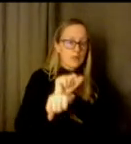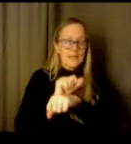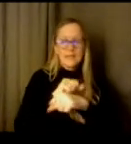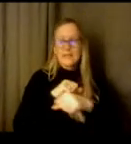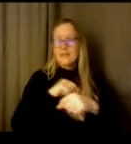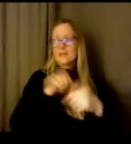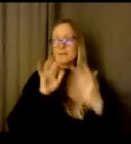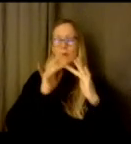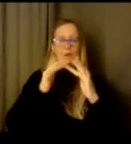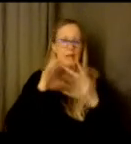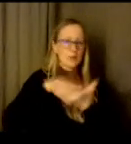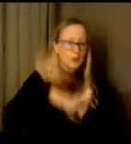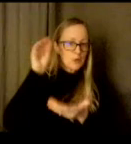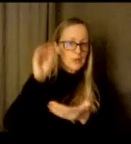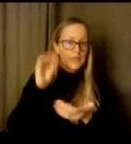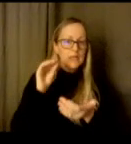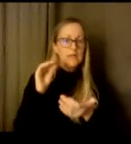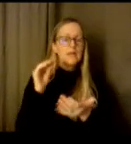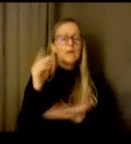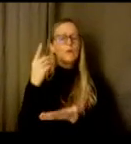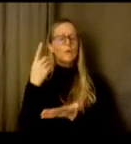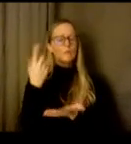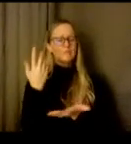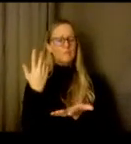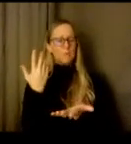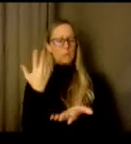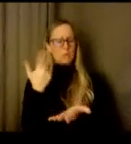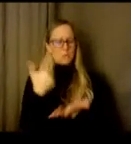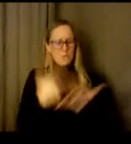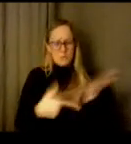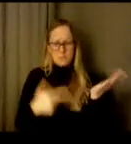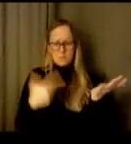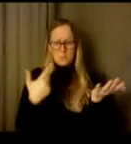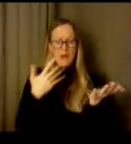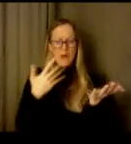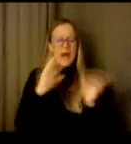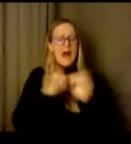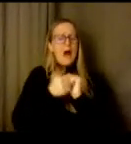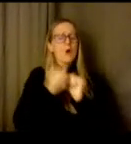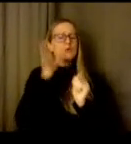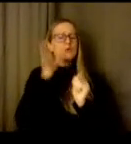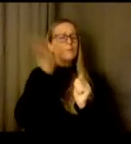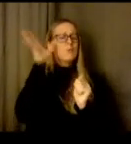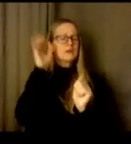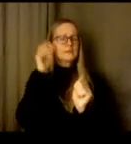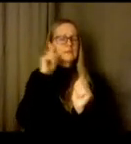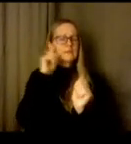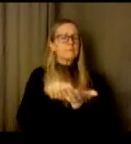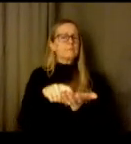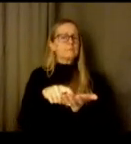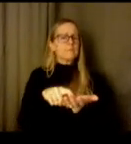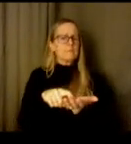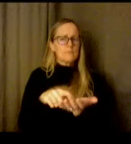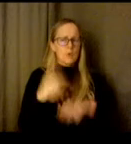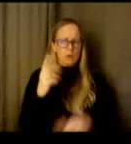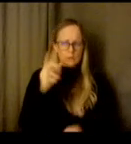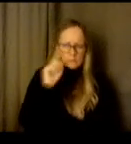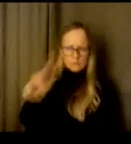things that people should look for um how does a parent recognize if their child may need some mental health support